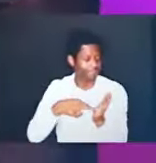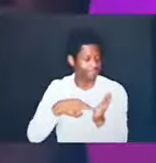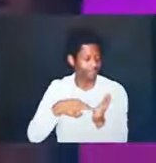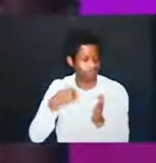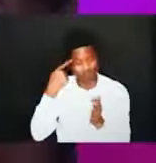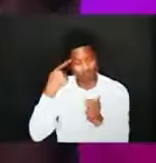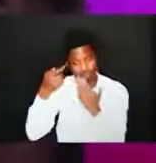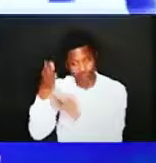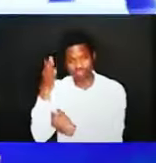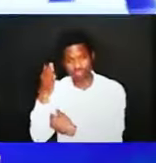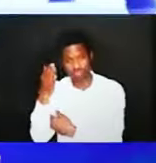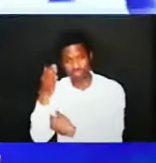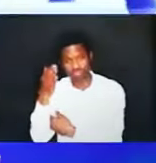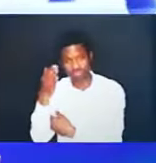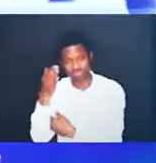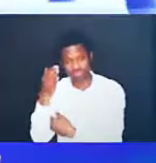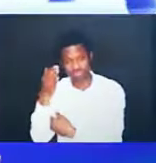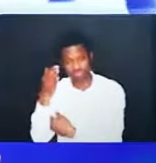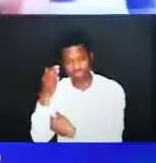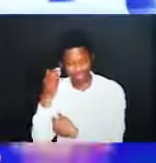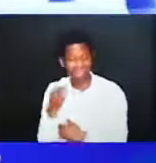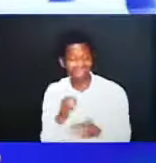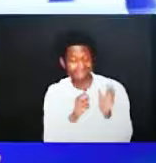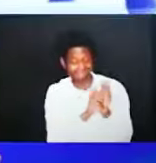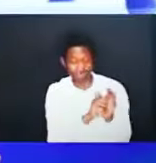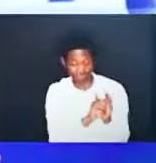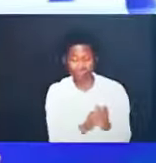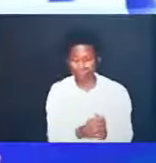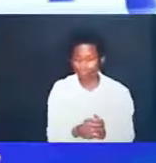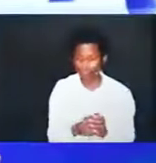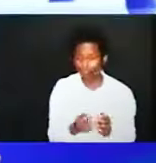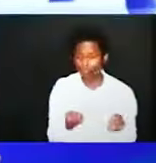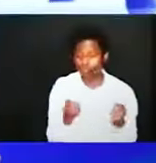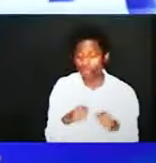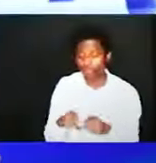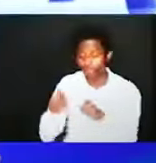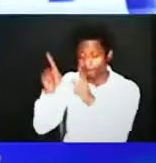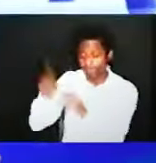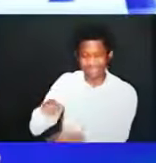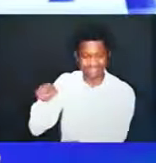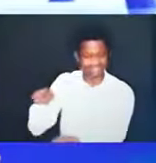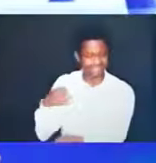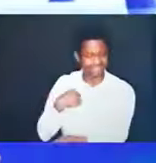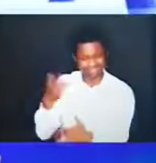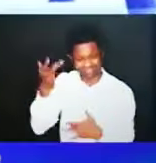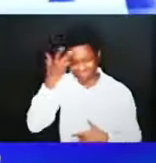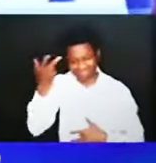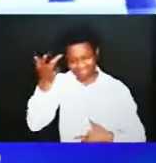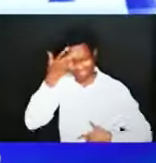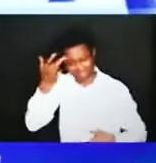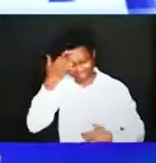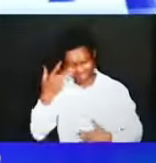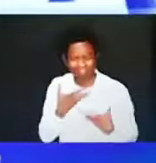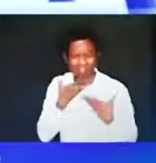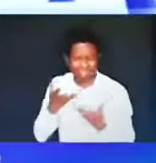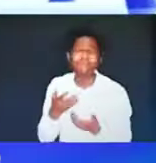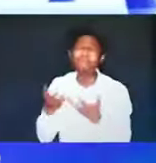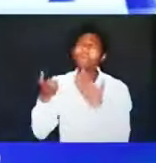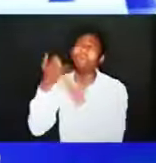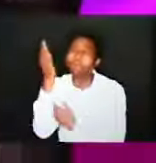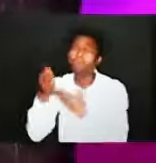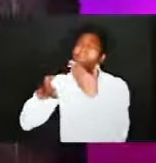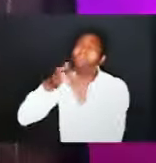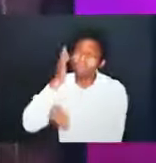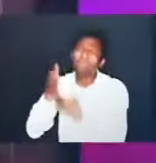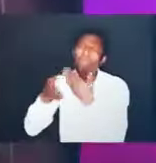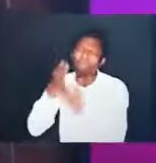so one obedient ready ready can I help you hear somebody calling upon